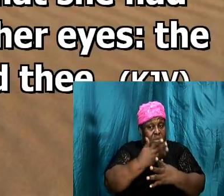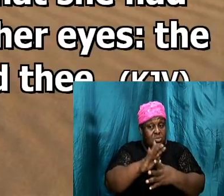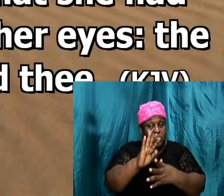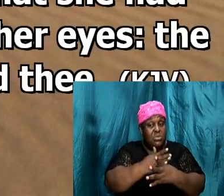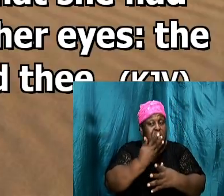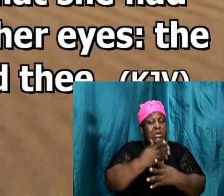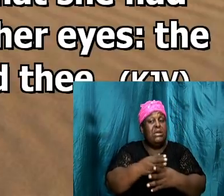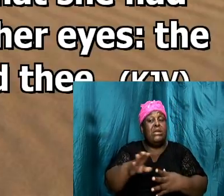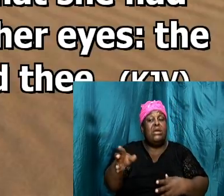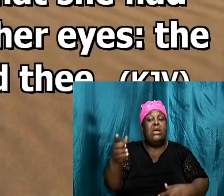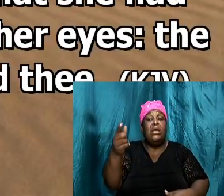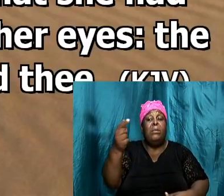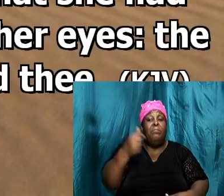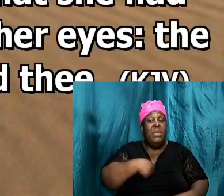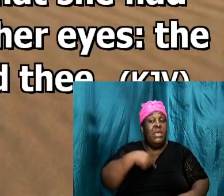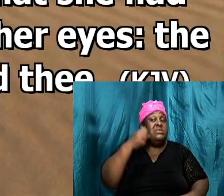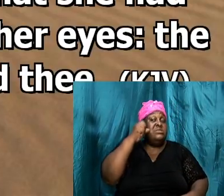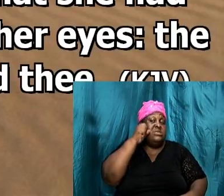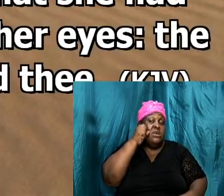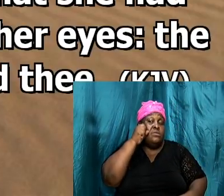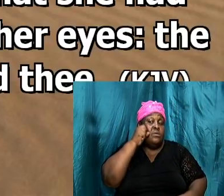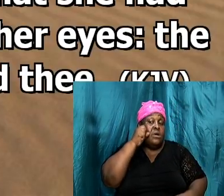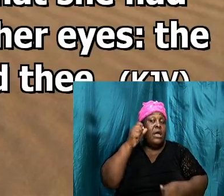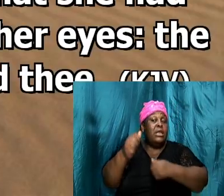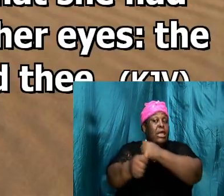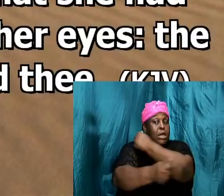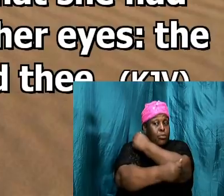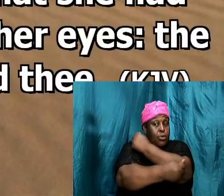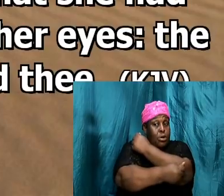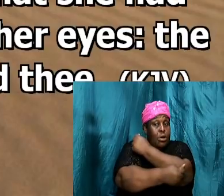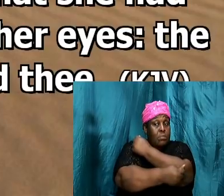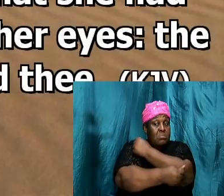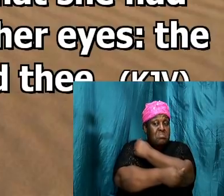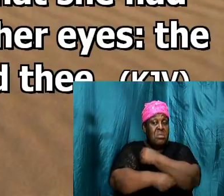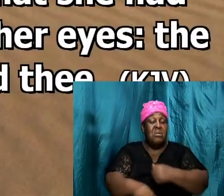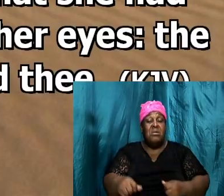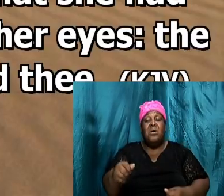hallelujah there was an ongoing argument